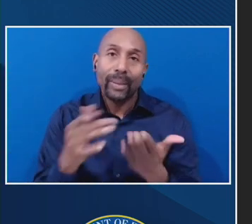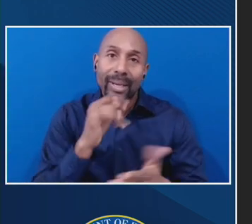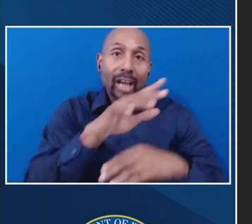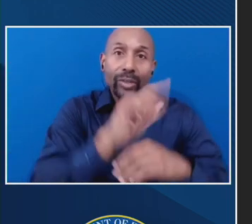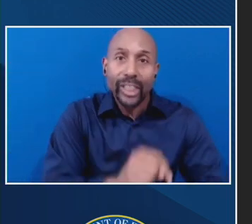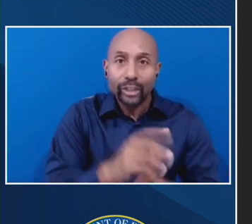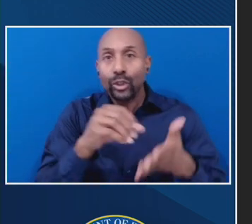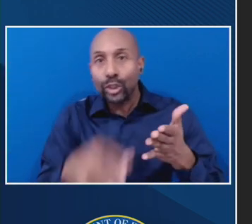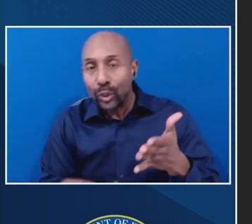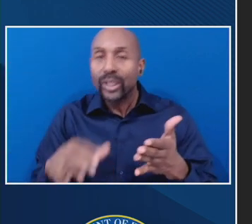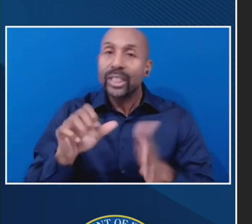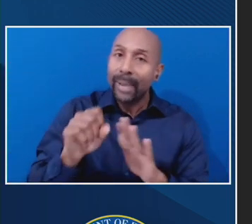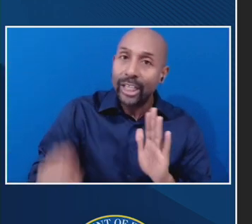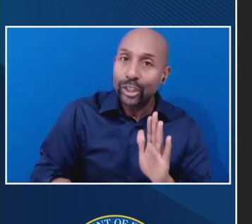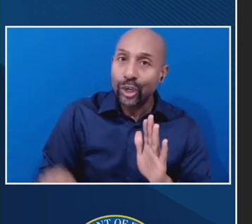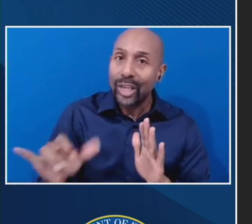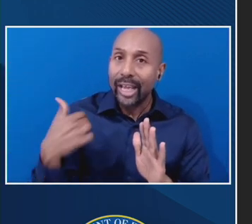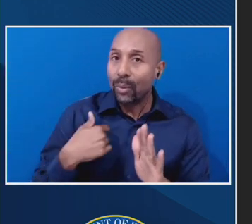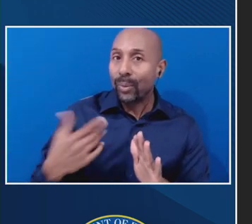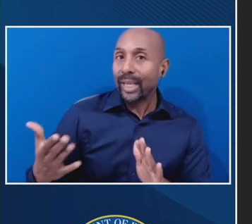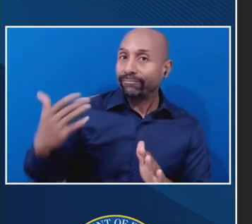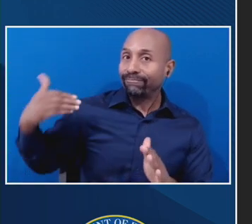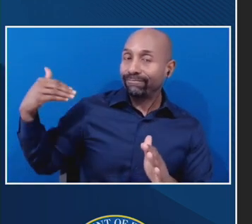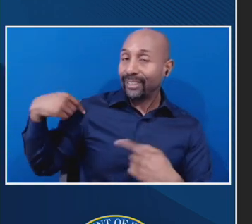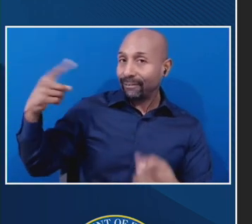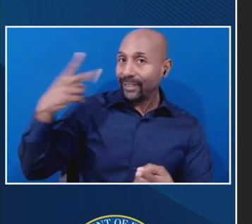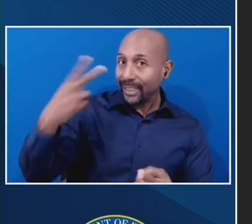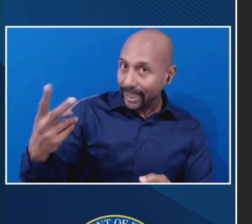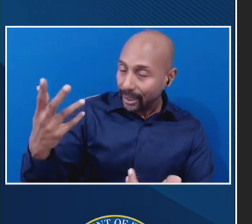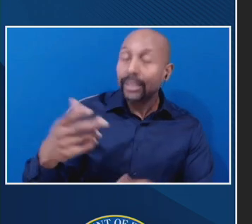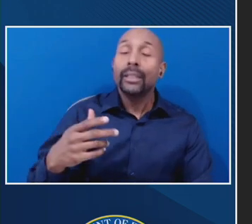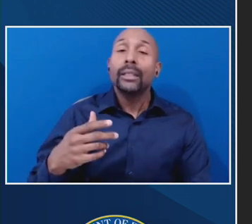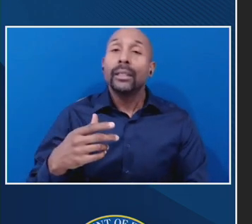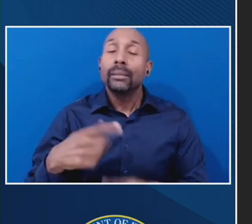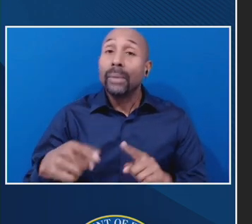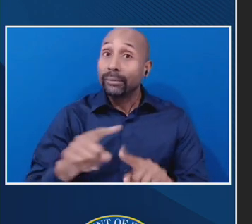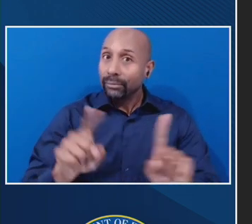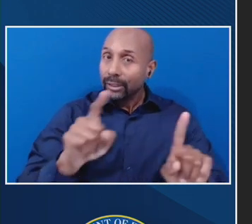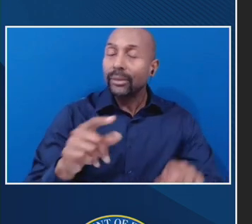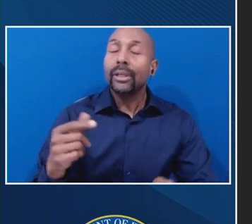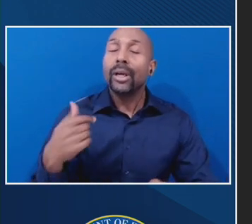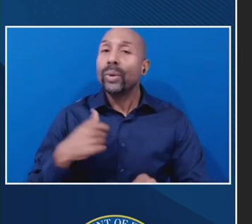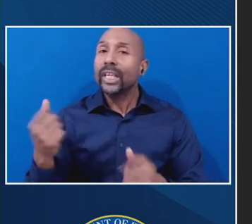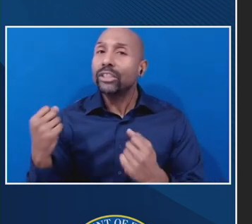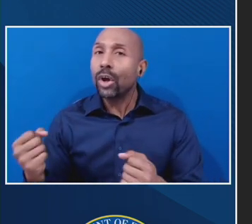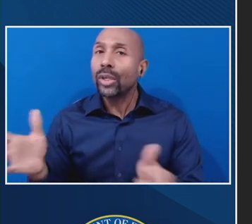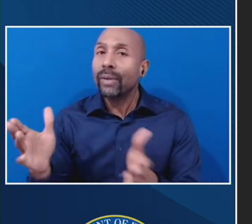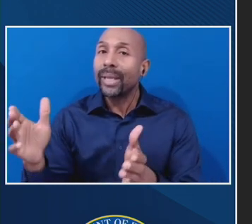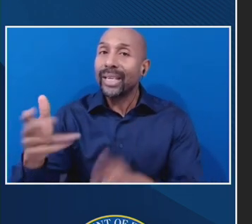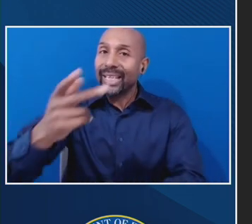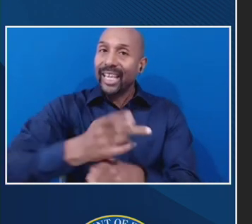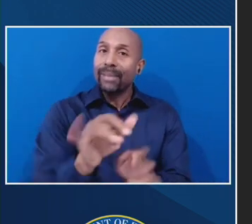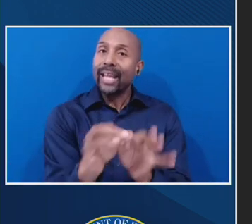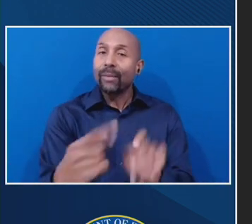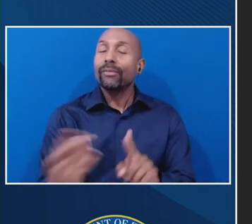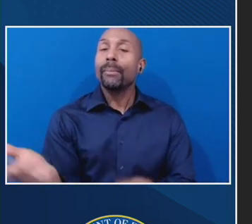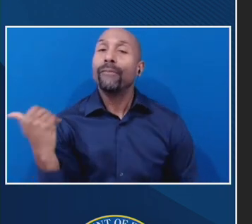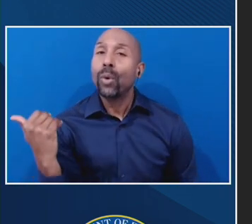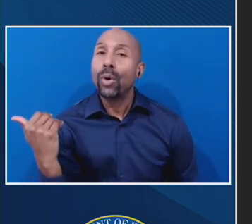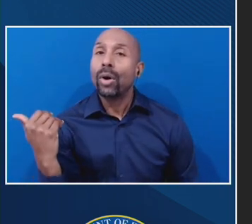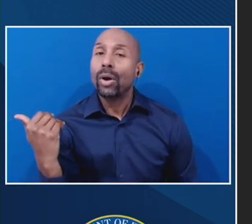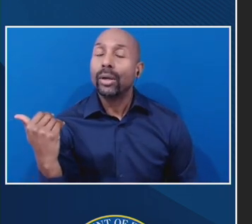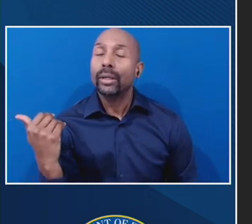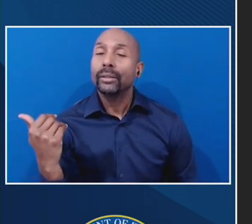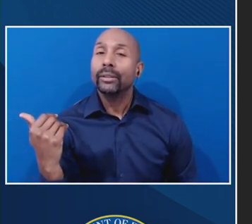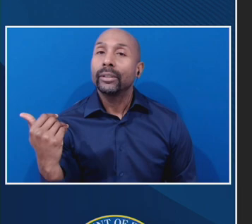we have historically seen and would just, um, strongly recommend that the department retain the language we had in the past in order to not, um, penalize these students for